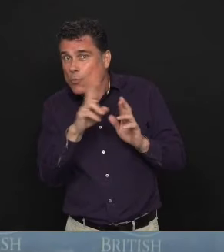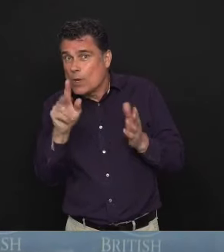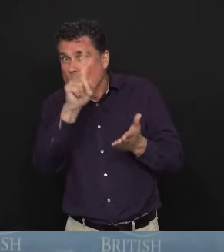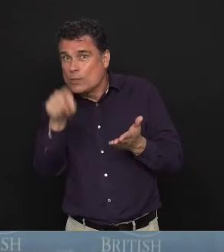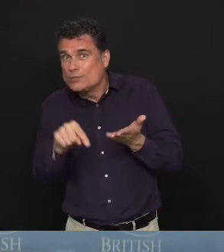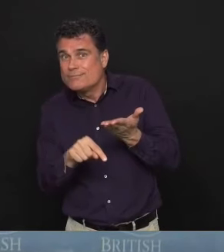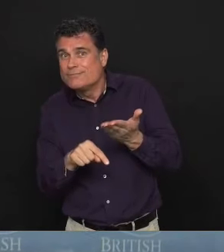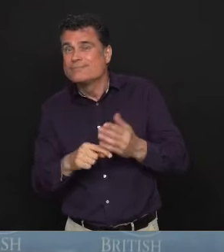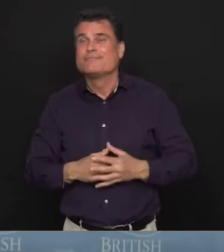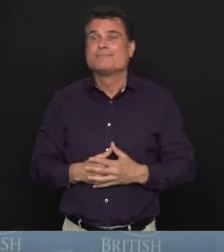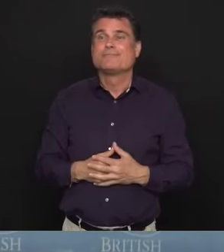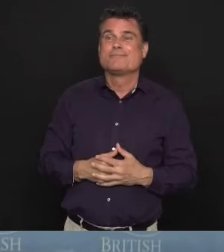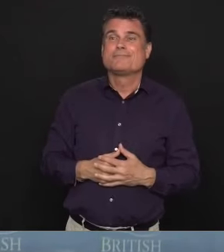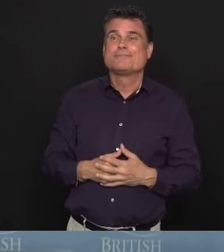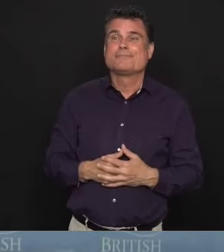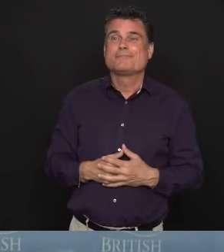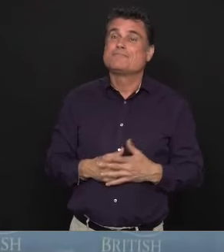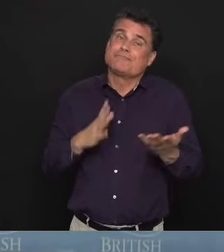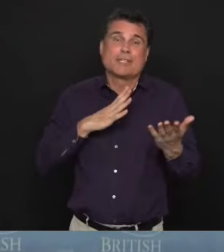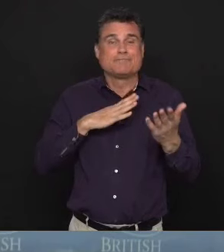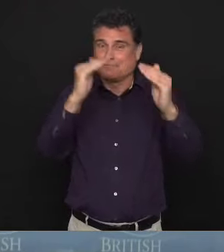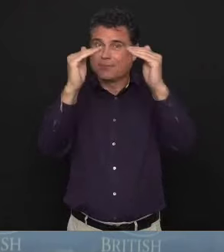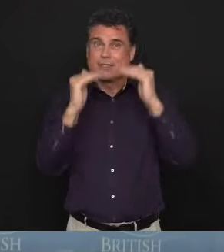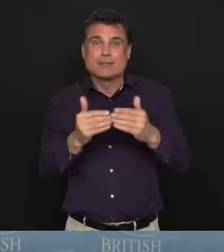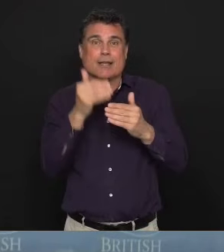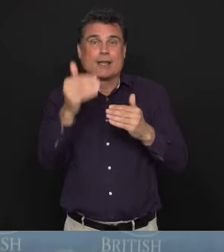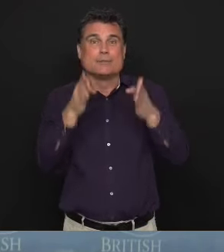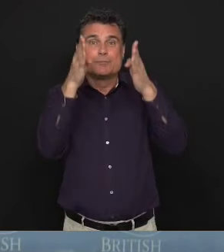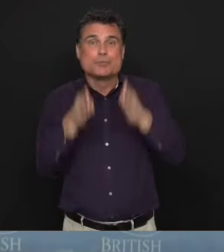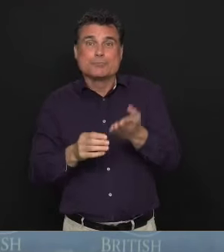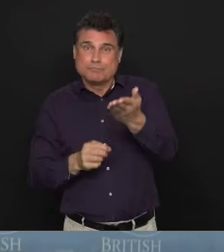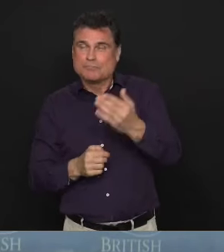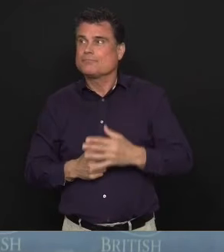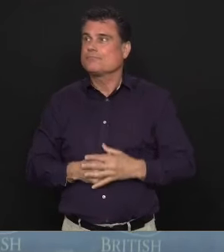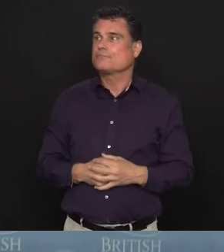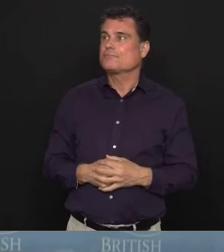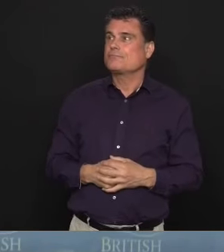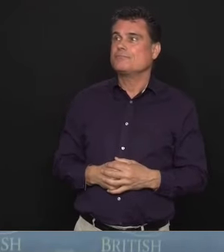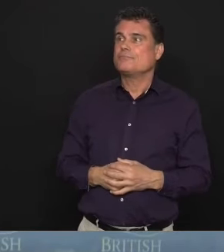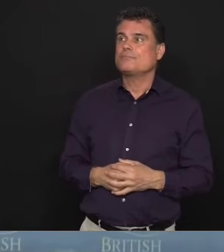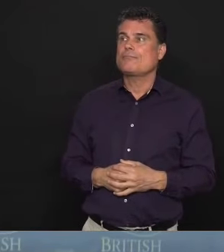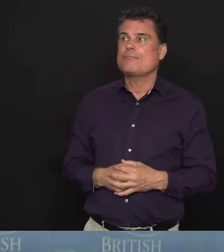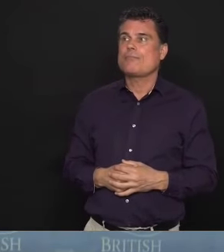Moving on, we will take the next question from Lisa Cardasco, CHNY. Go ahead, please.